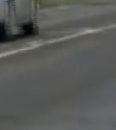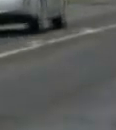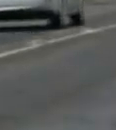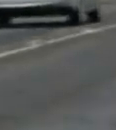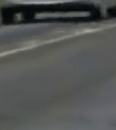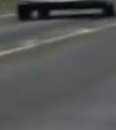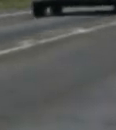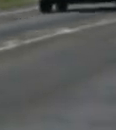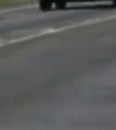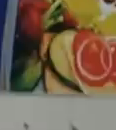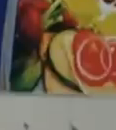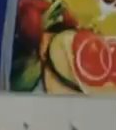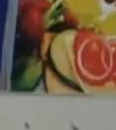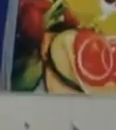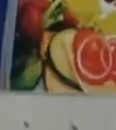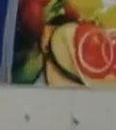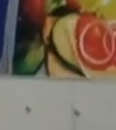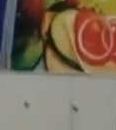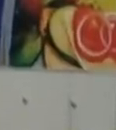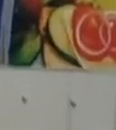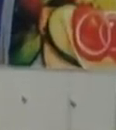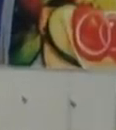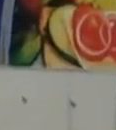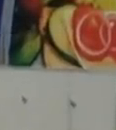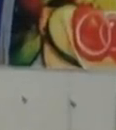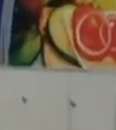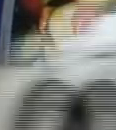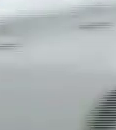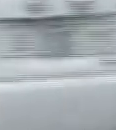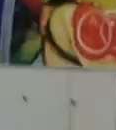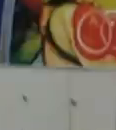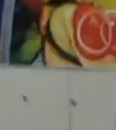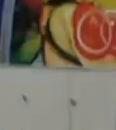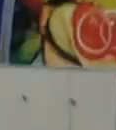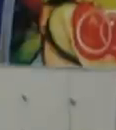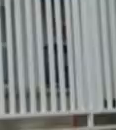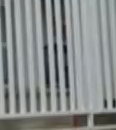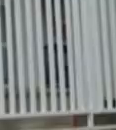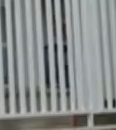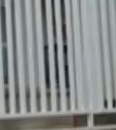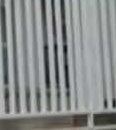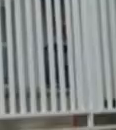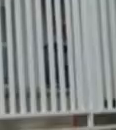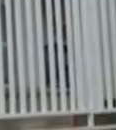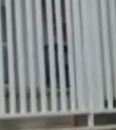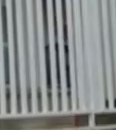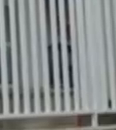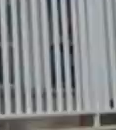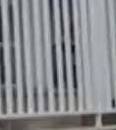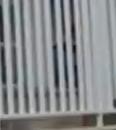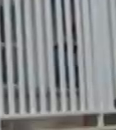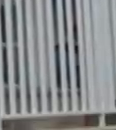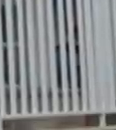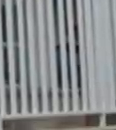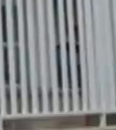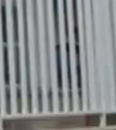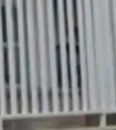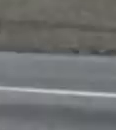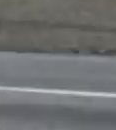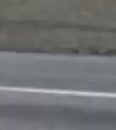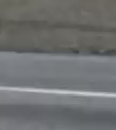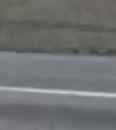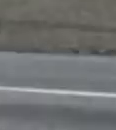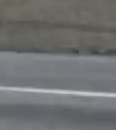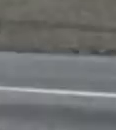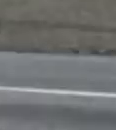says with the lockdown in many countries and the port congestions, FMF Foods is witnessing erratic shipping schedules coupled with